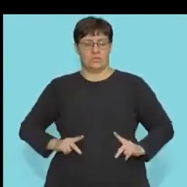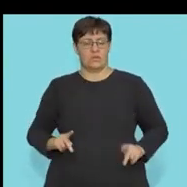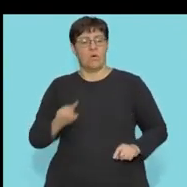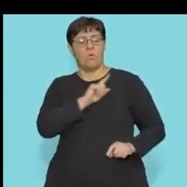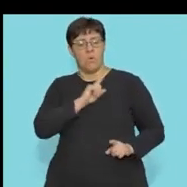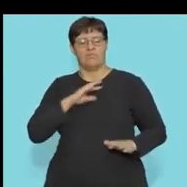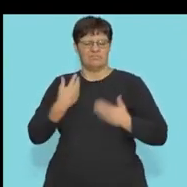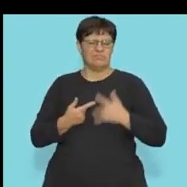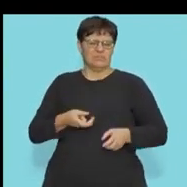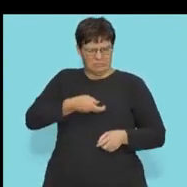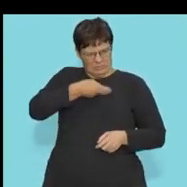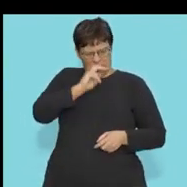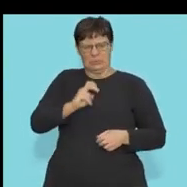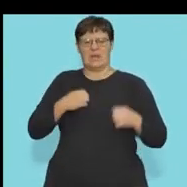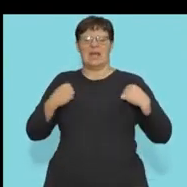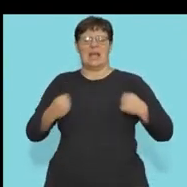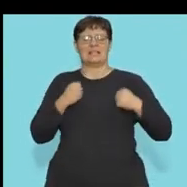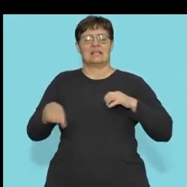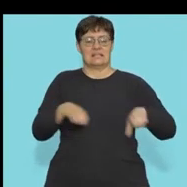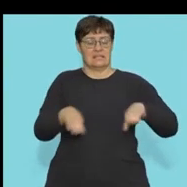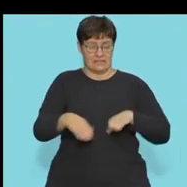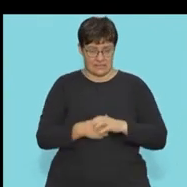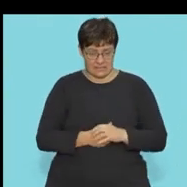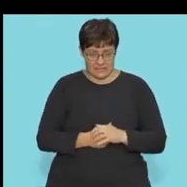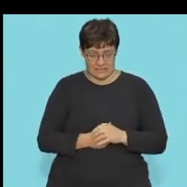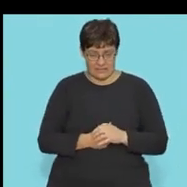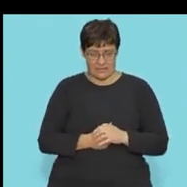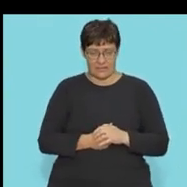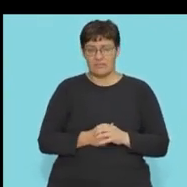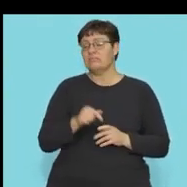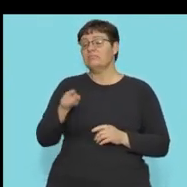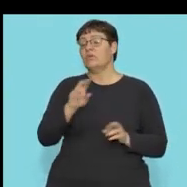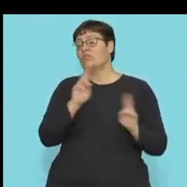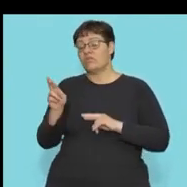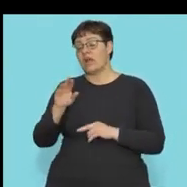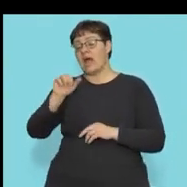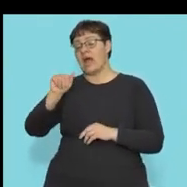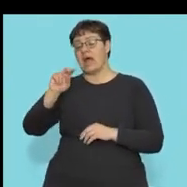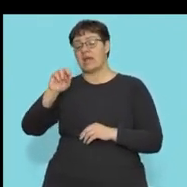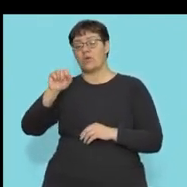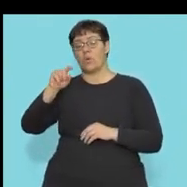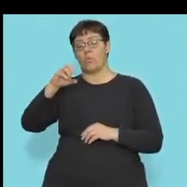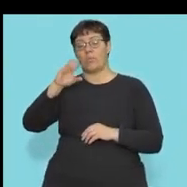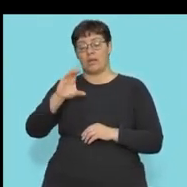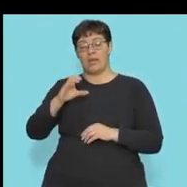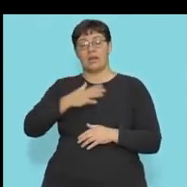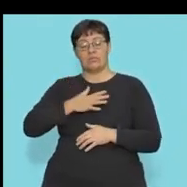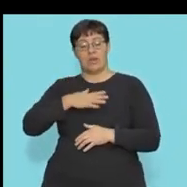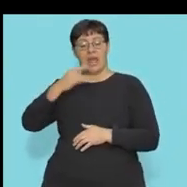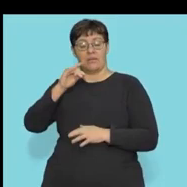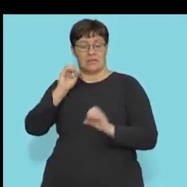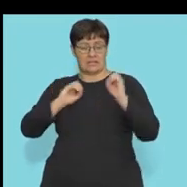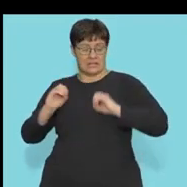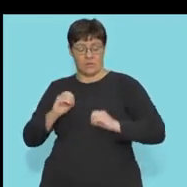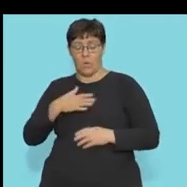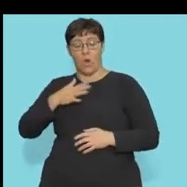continuous, strenuous physical activity. And we refer to that as anaerobic respiration in animal cells, where in